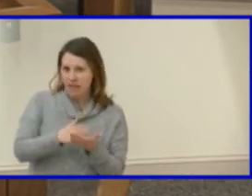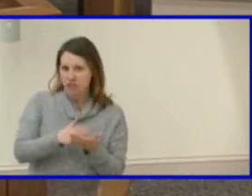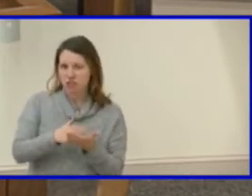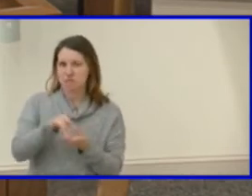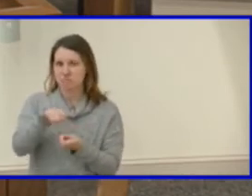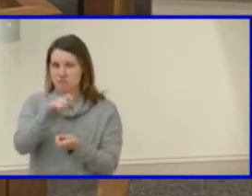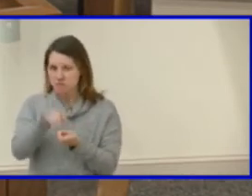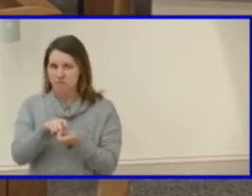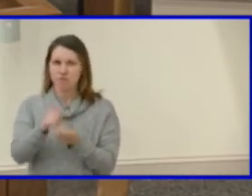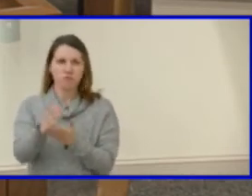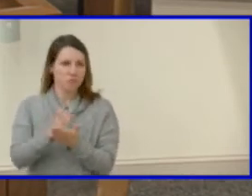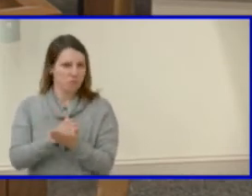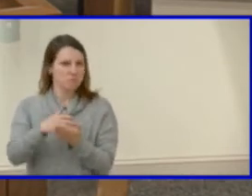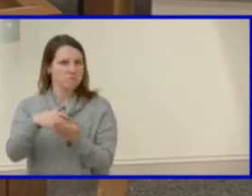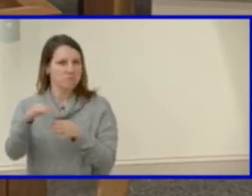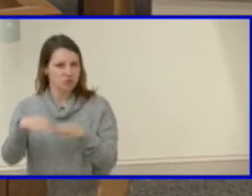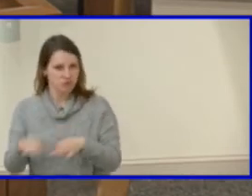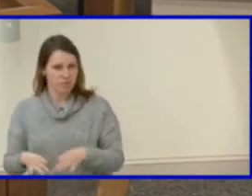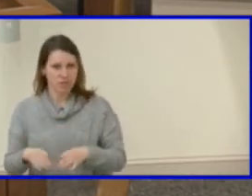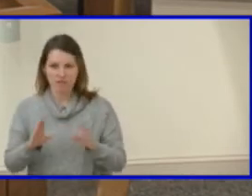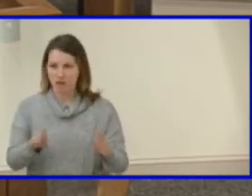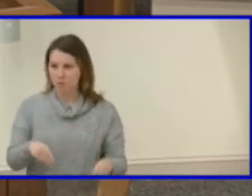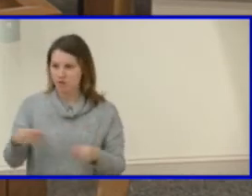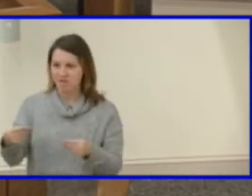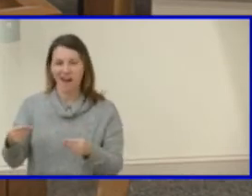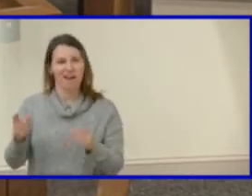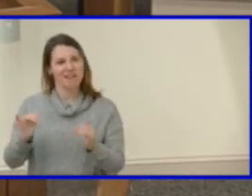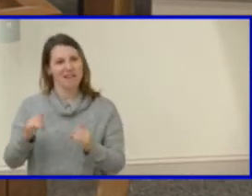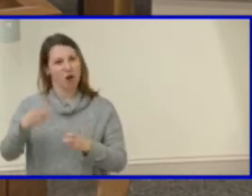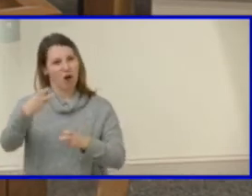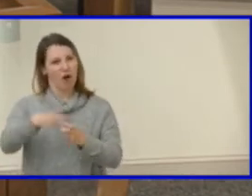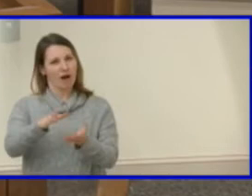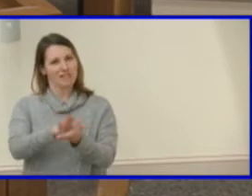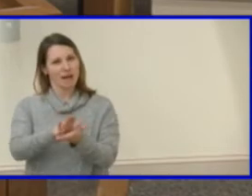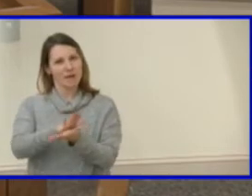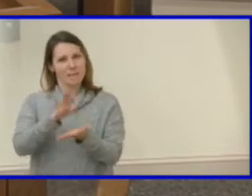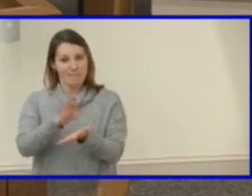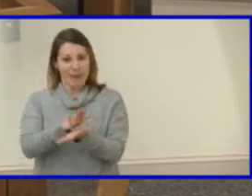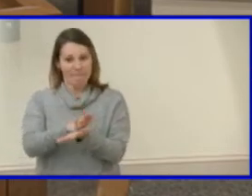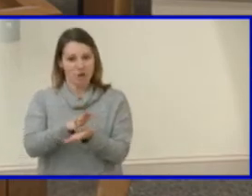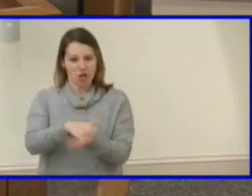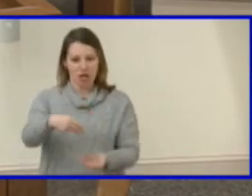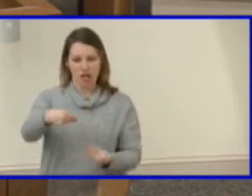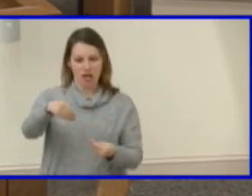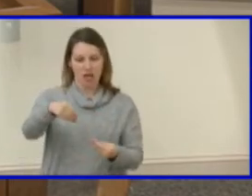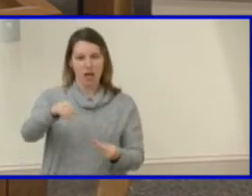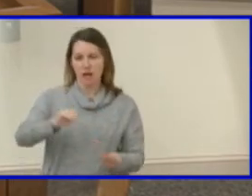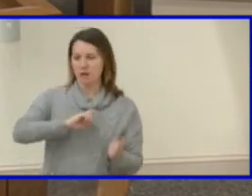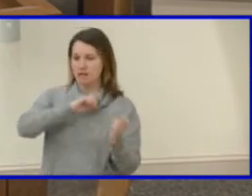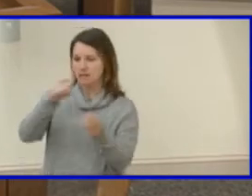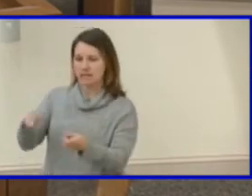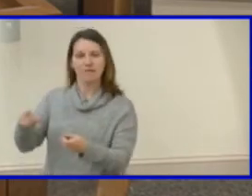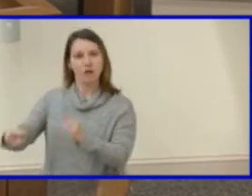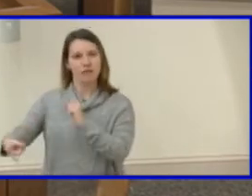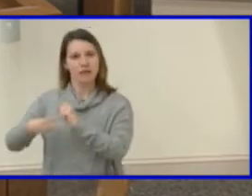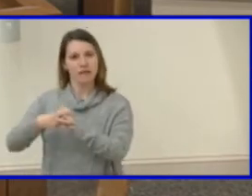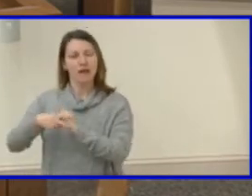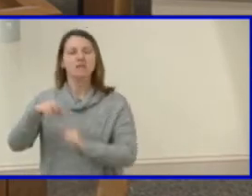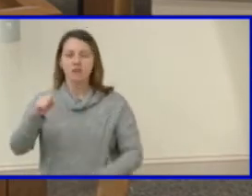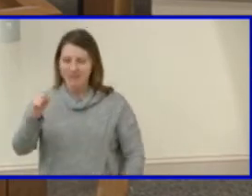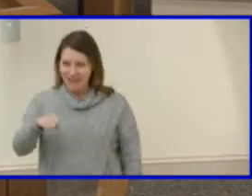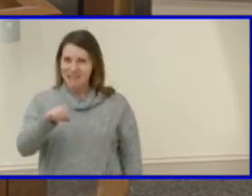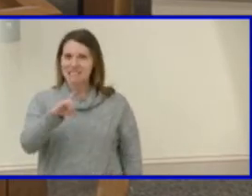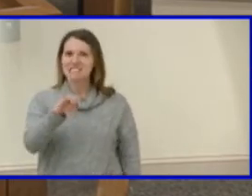descriptions and really providing them with almost a hard copy packet that they can then hold on to. So while it's digital, um, we also